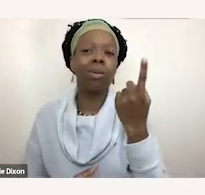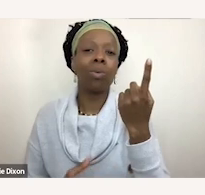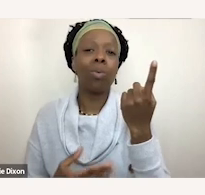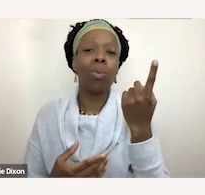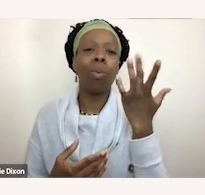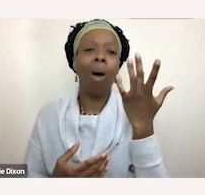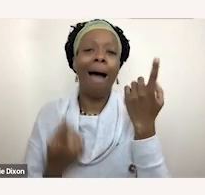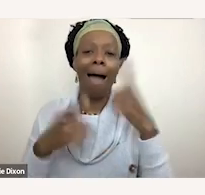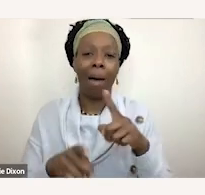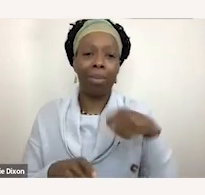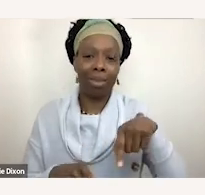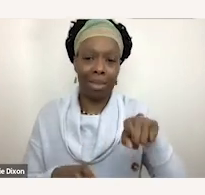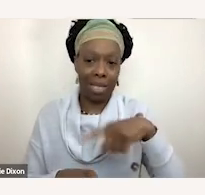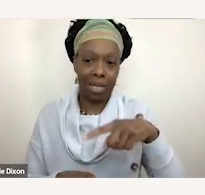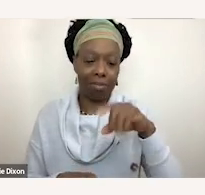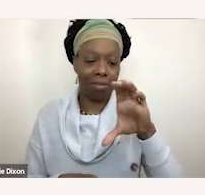civil rights